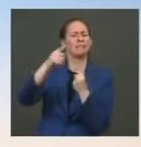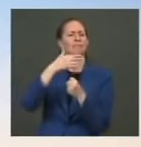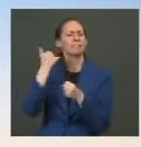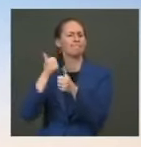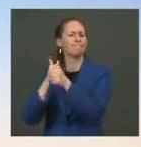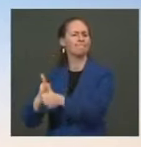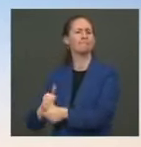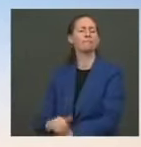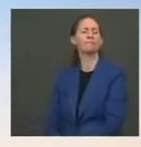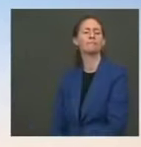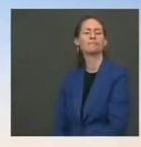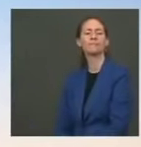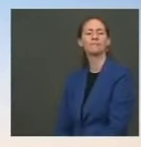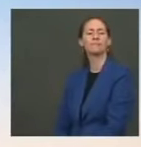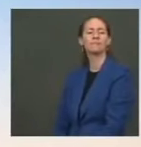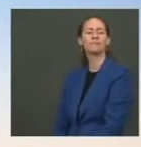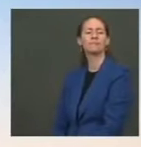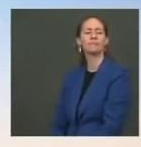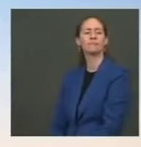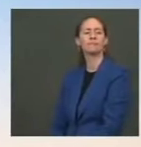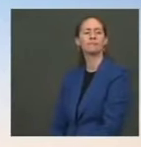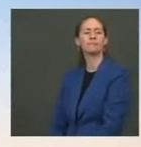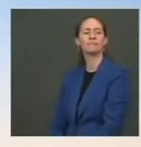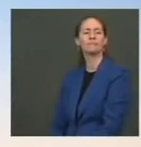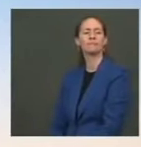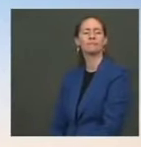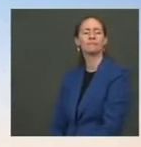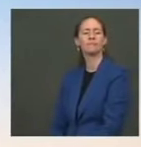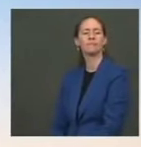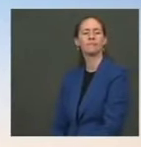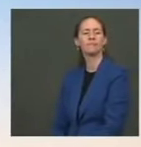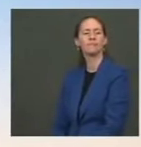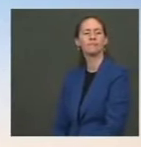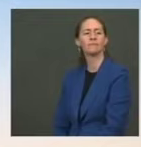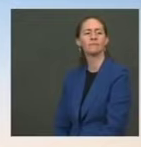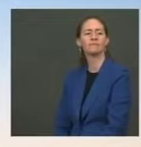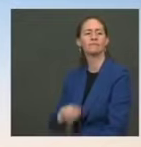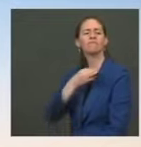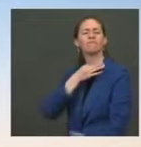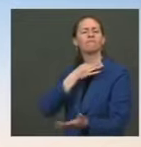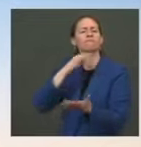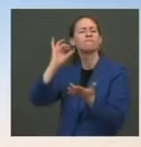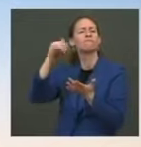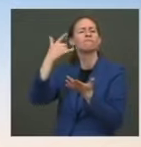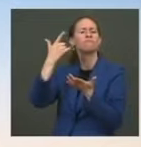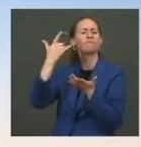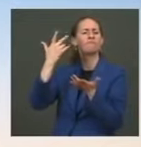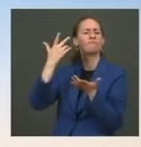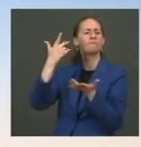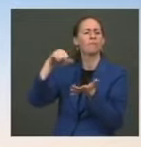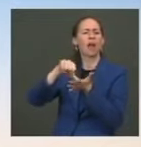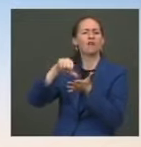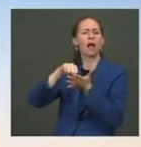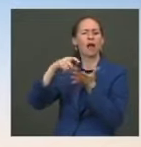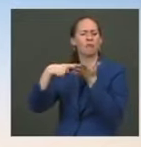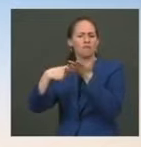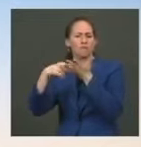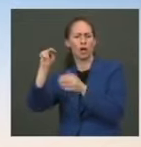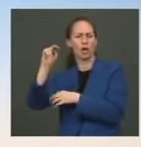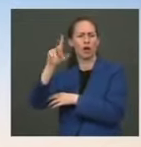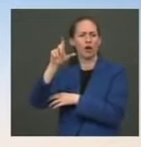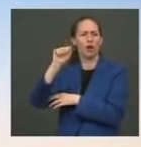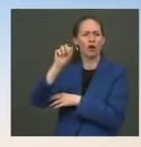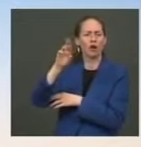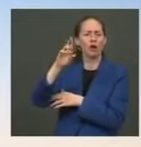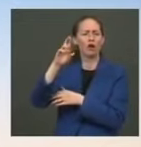reportedly President Biden wants to have with China? There are some reports that he wants to sit down and talk about that. Is there any sort of goal there, an arms deal or